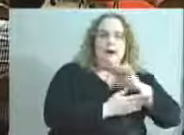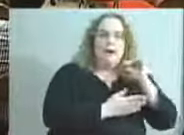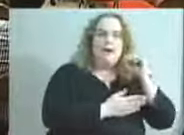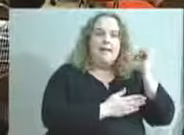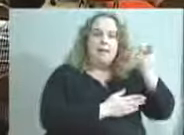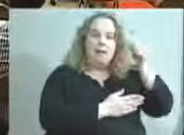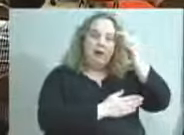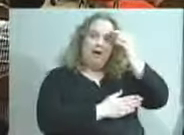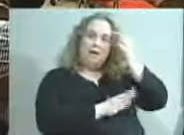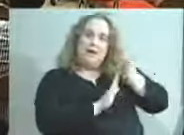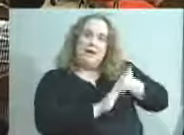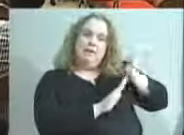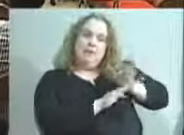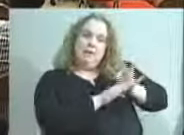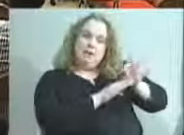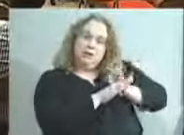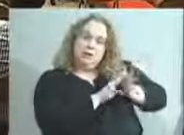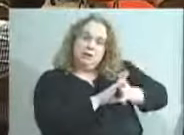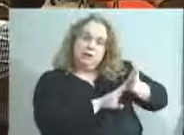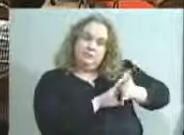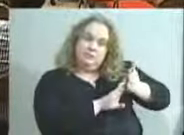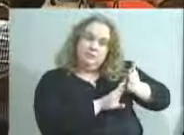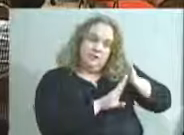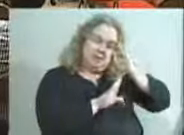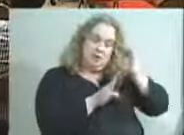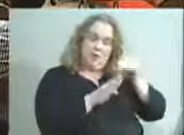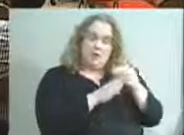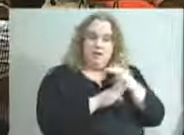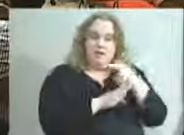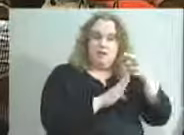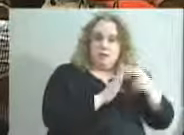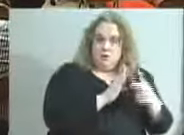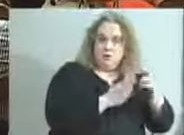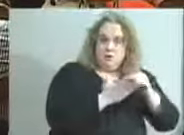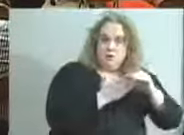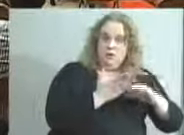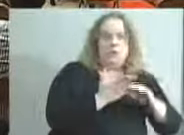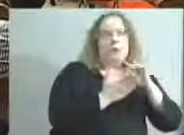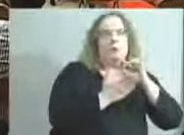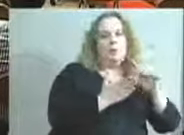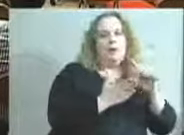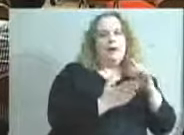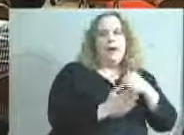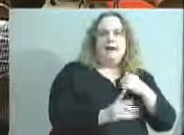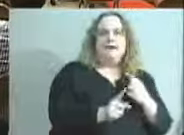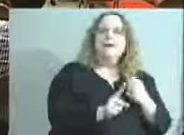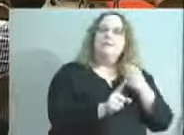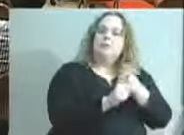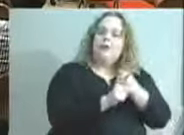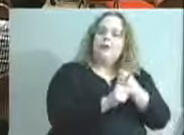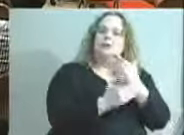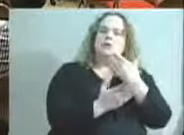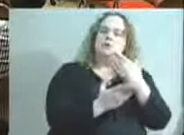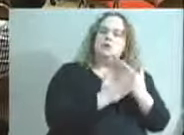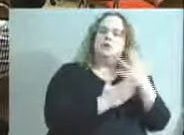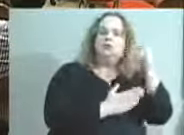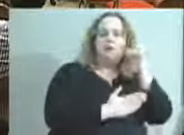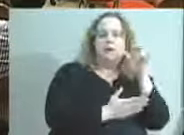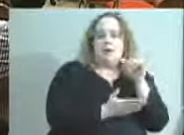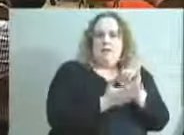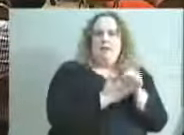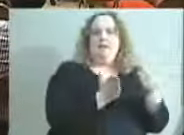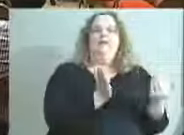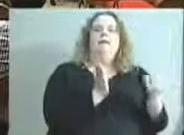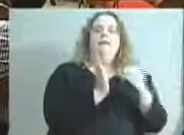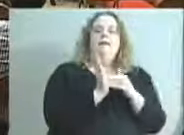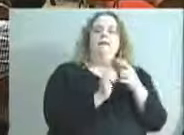quality of the governance and our focusing on results for students really makes a difference. So it was useful to hear that from him again.